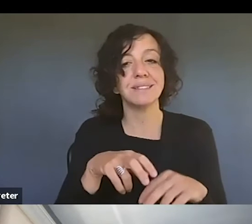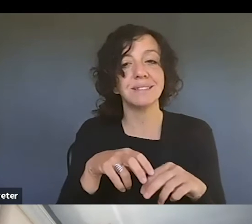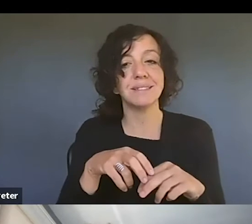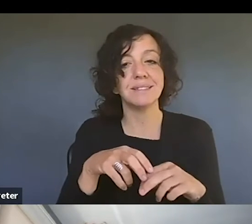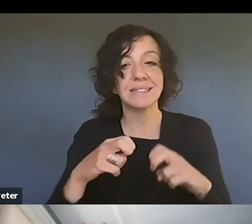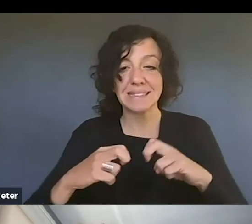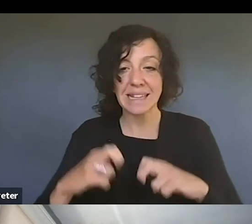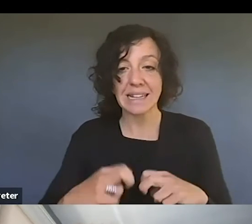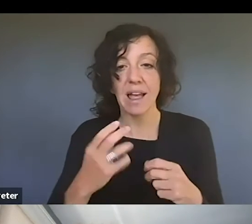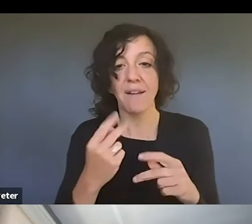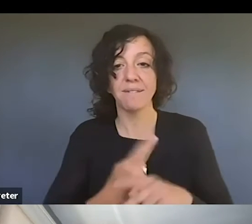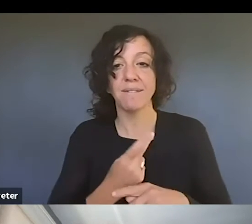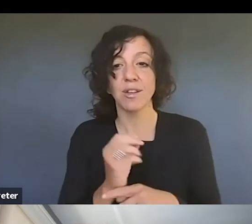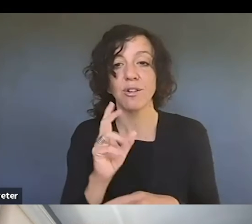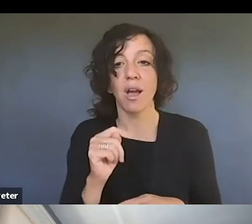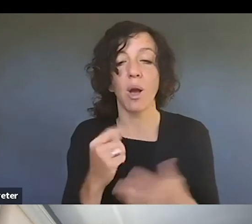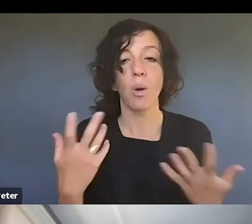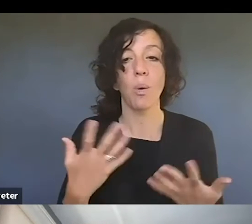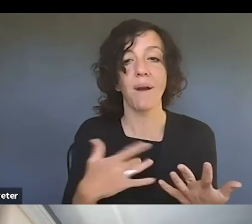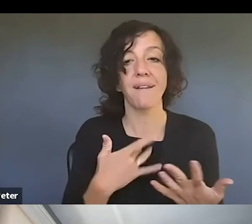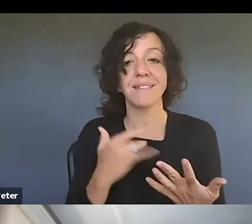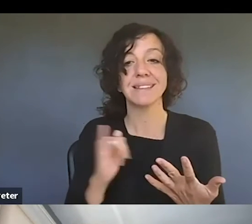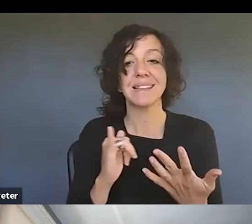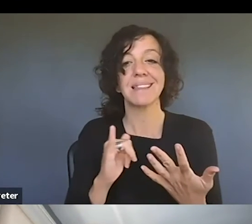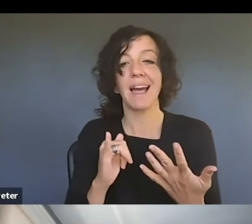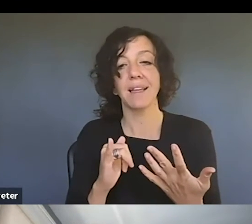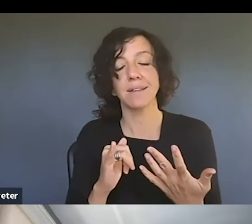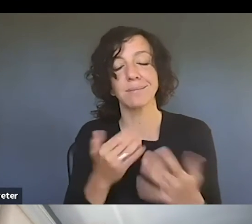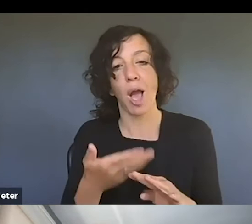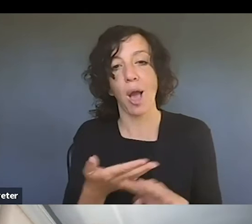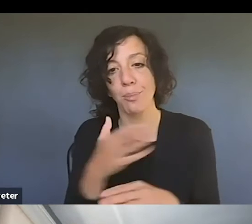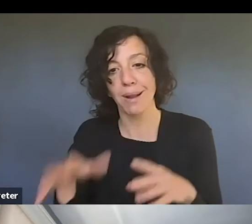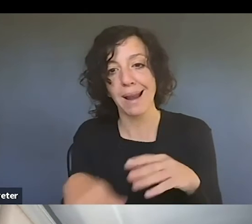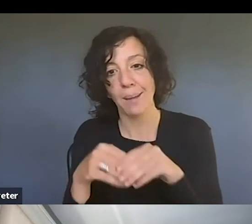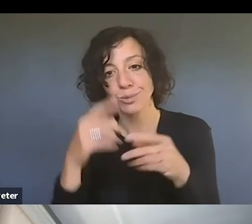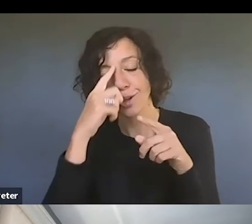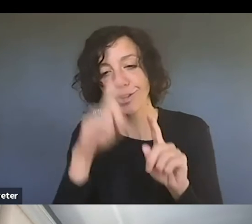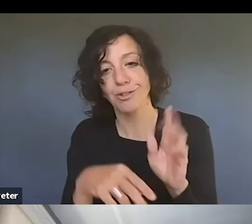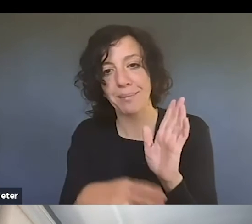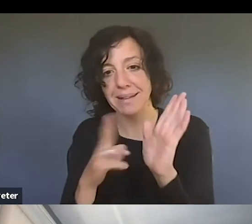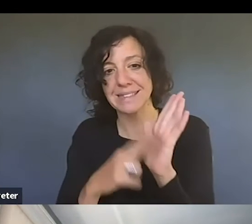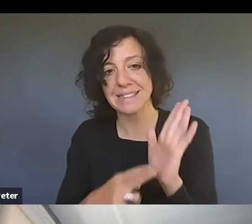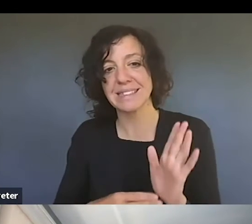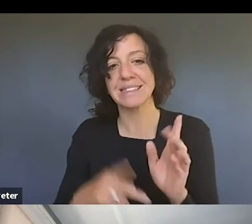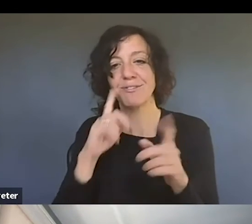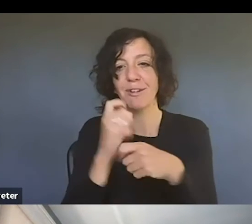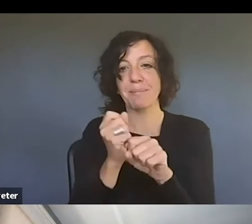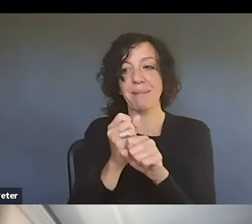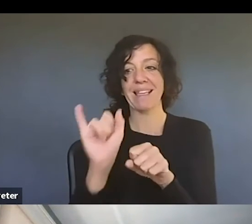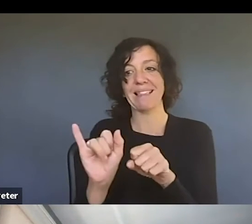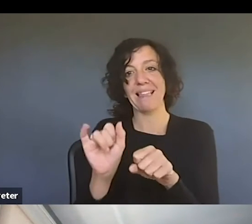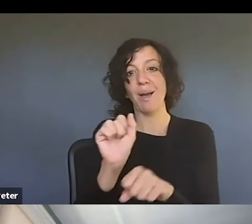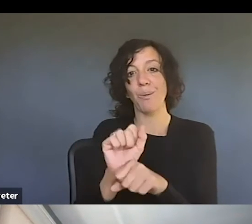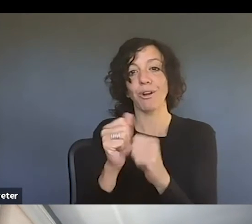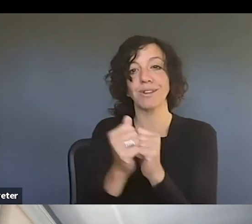figure out, uh, what feels like a prenuptial agreement to creating a work together, do it because